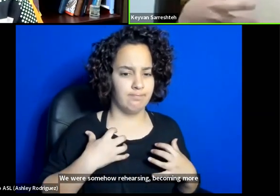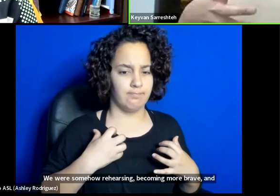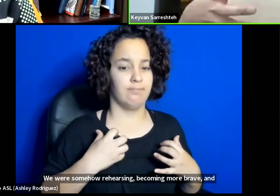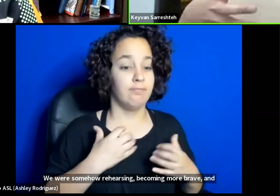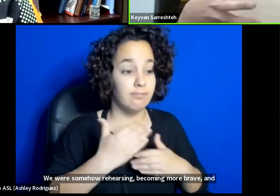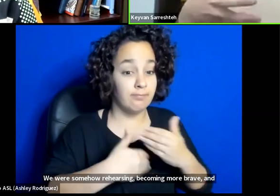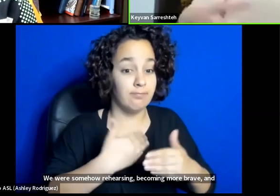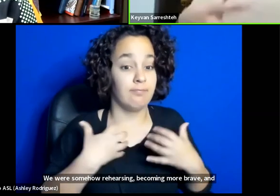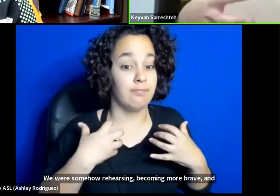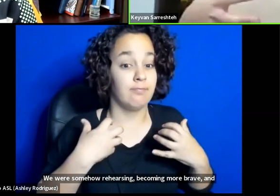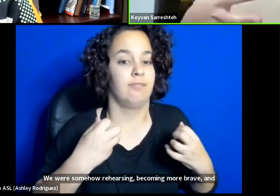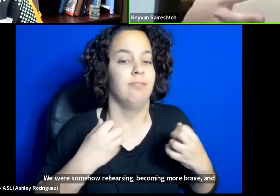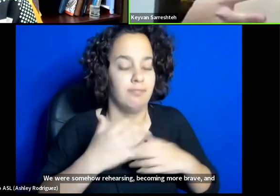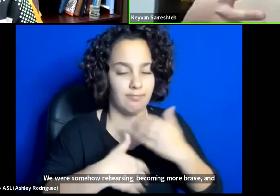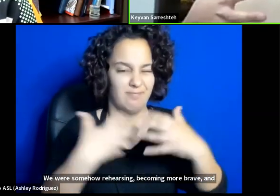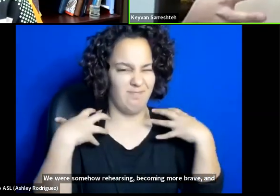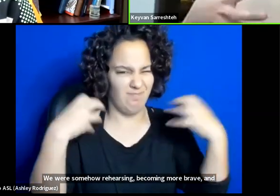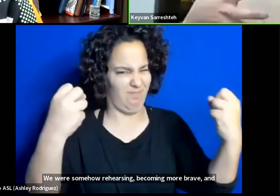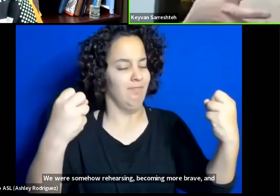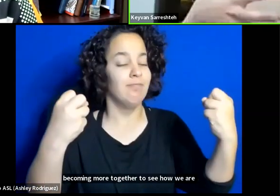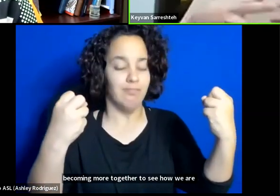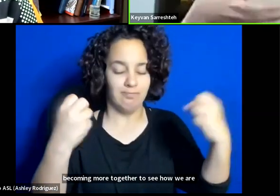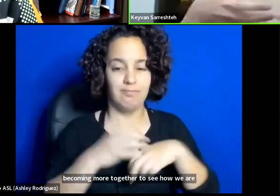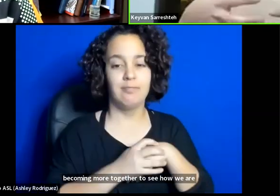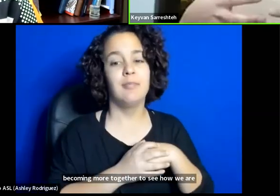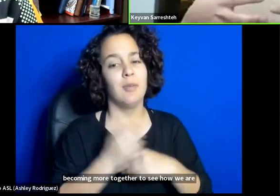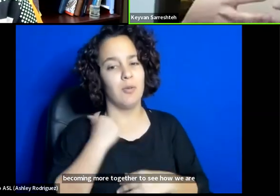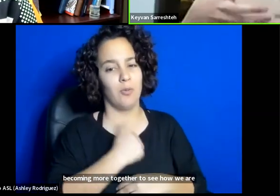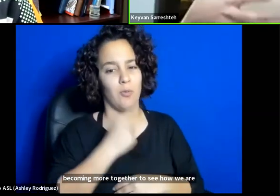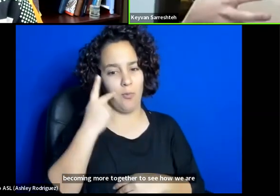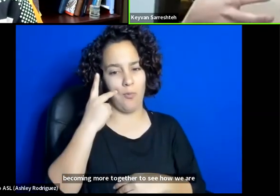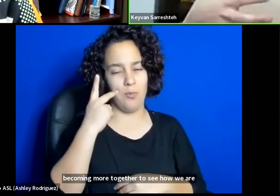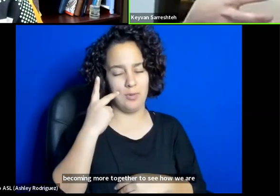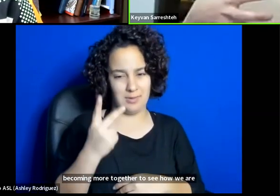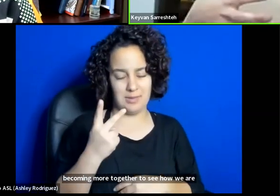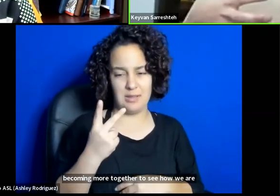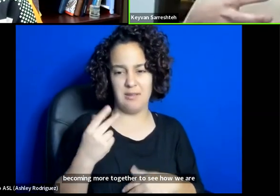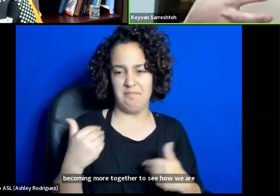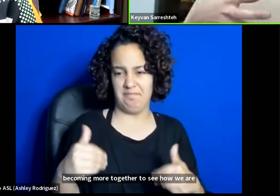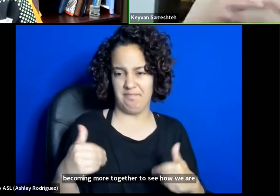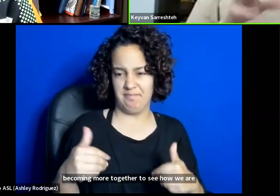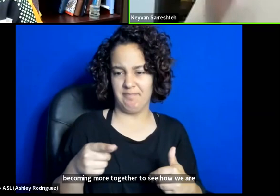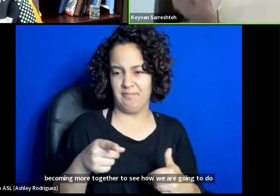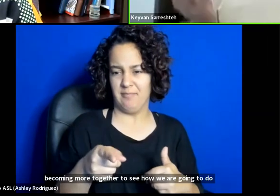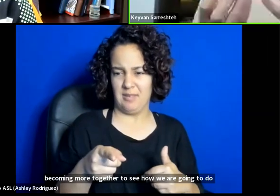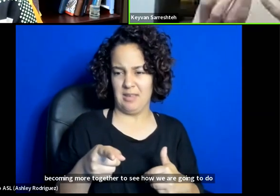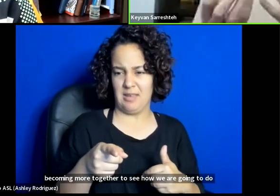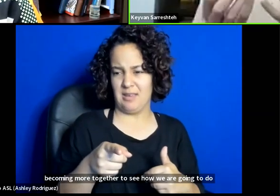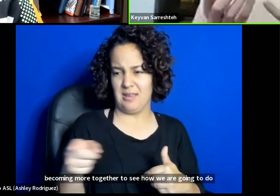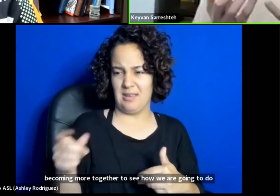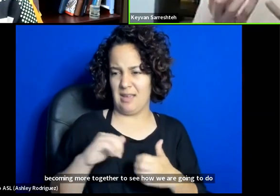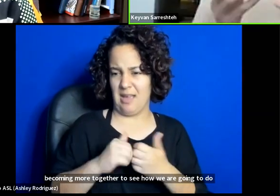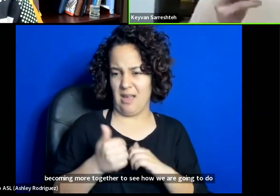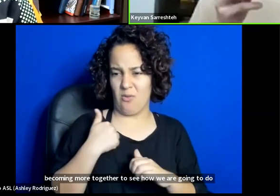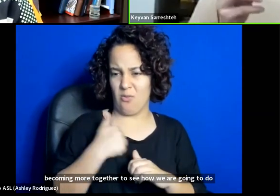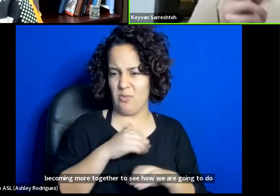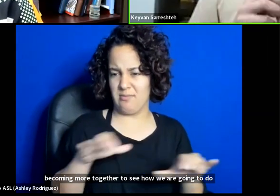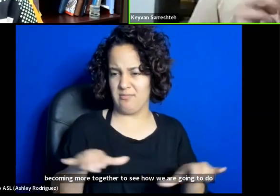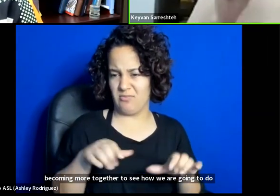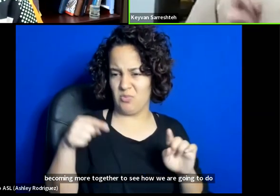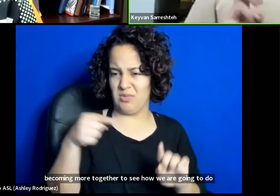to see how we are going to do these things outside of the closed rooms of